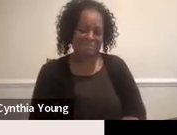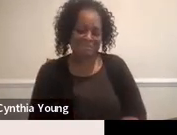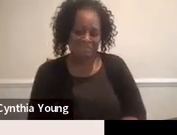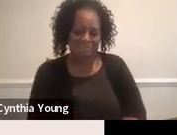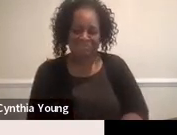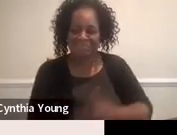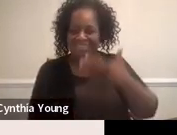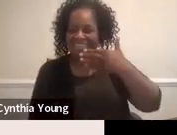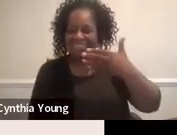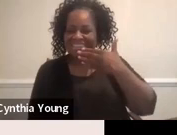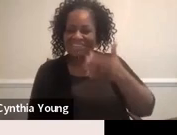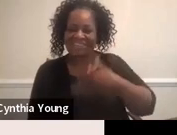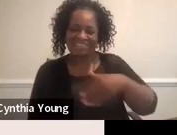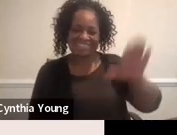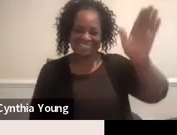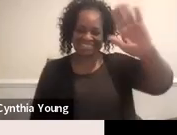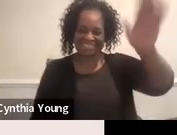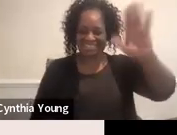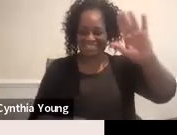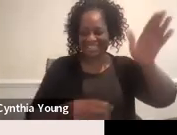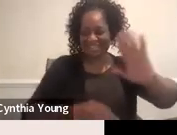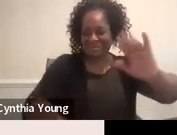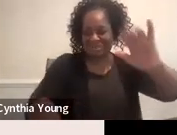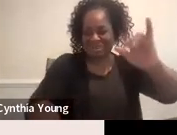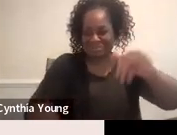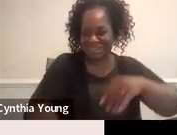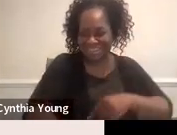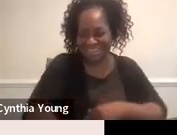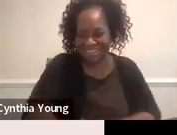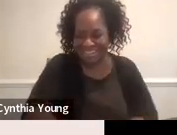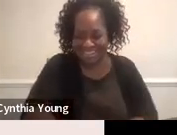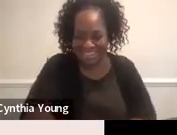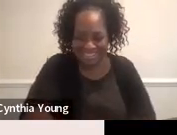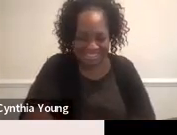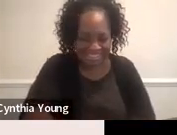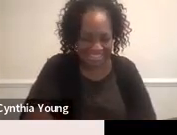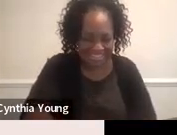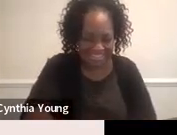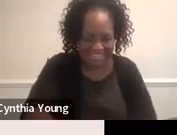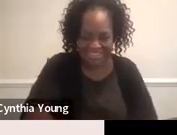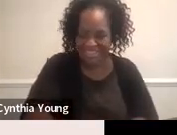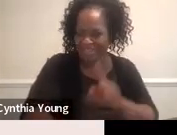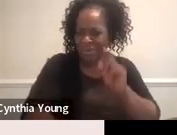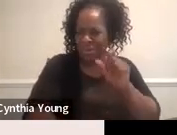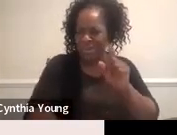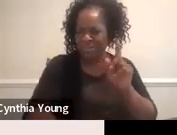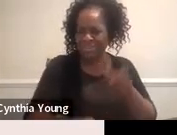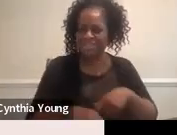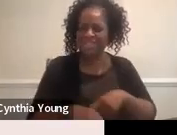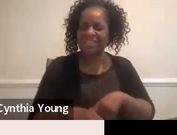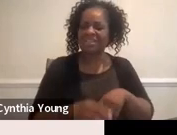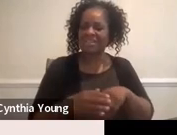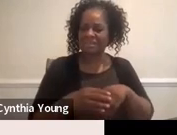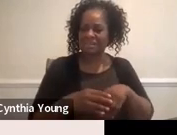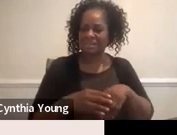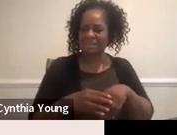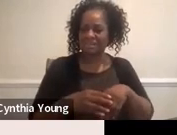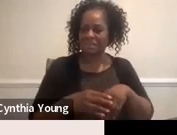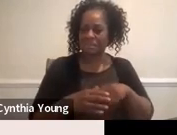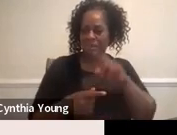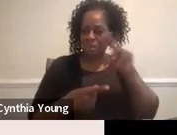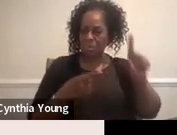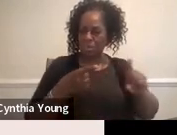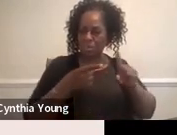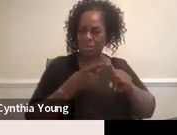Thank you. Thanks, everyone. you. I have a quick question. Yes. Um, when